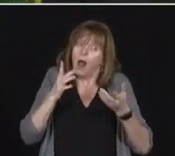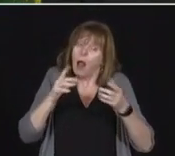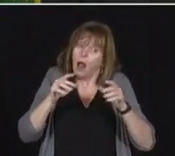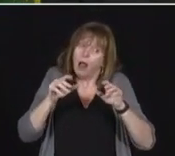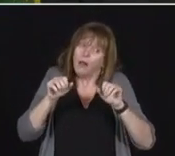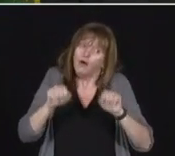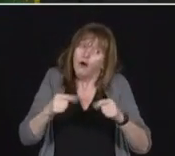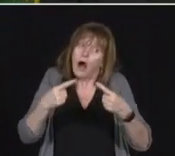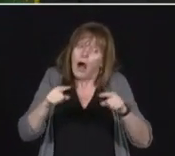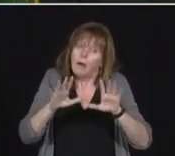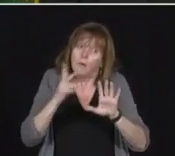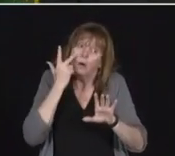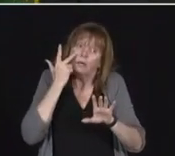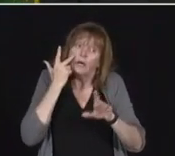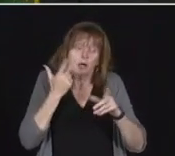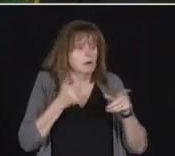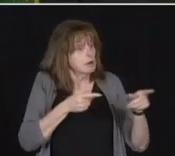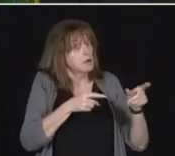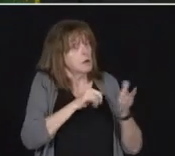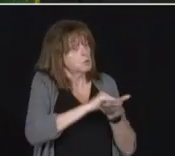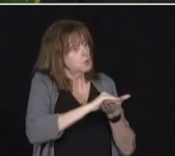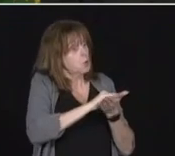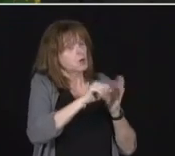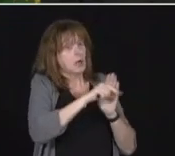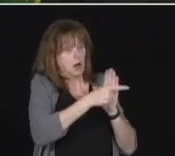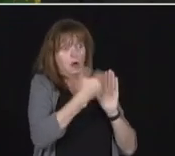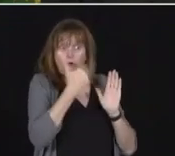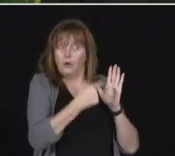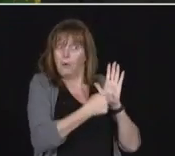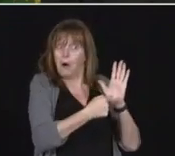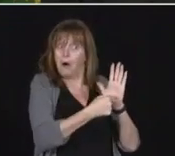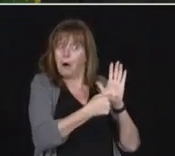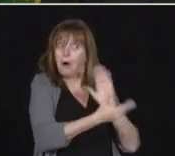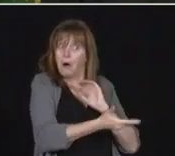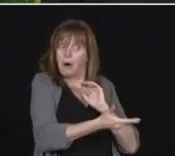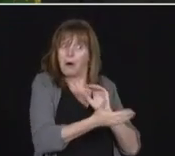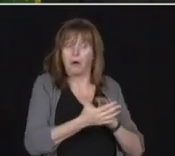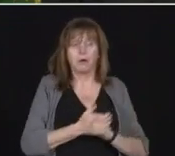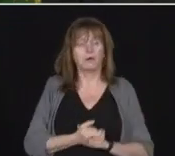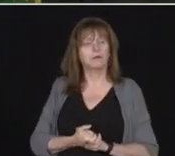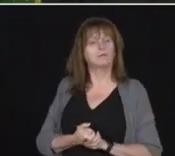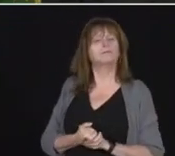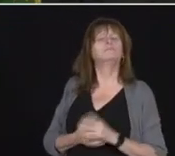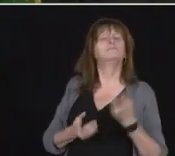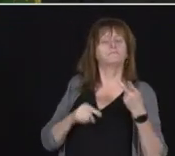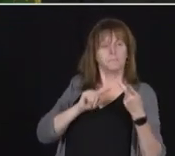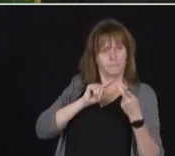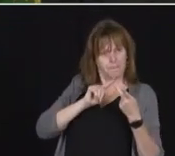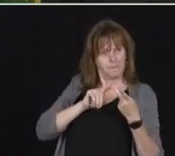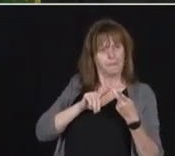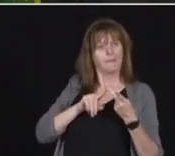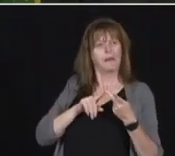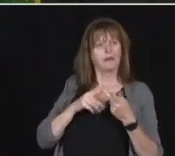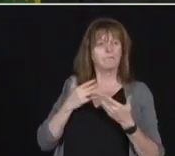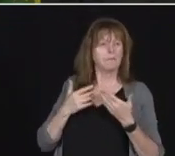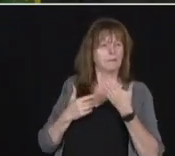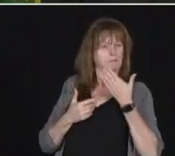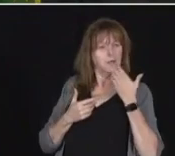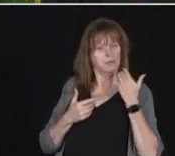good model. Follow-up? Follow OK. And this is probably best for Mr. Lecce.